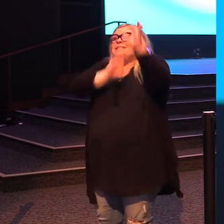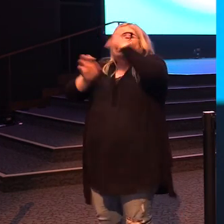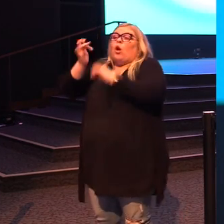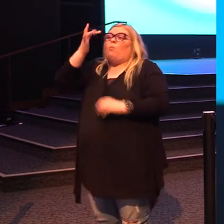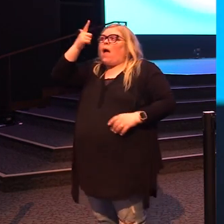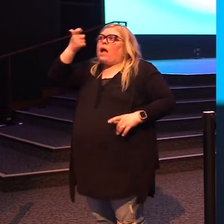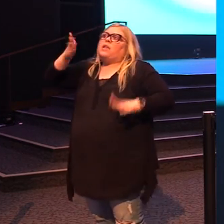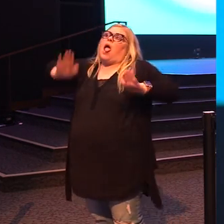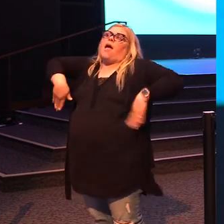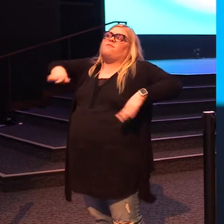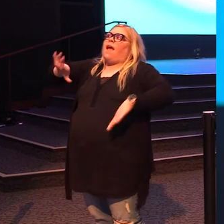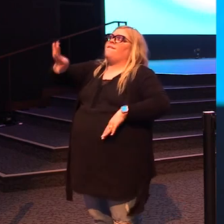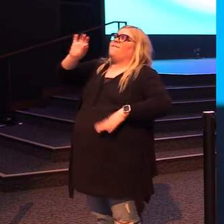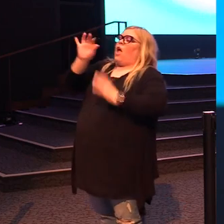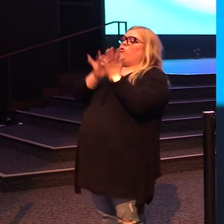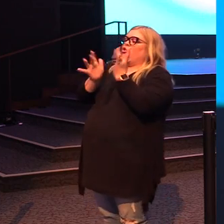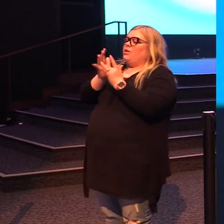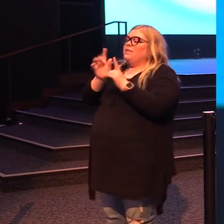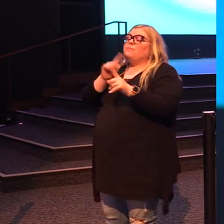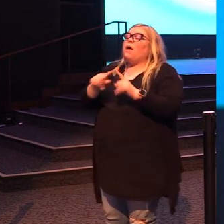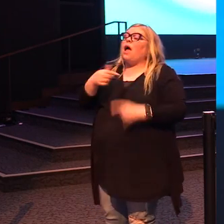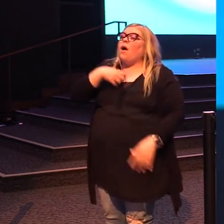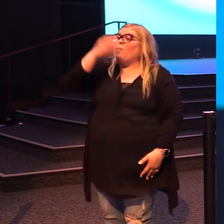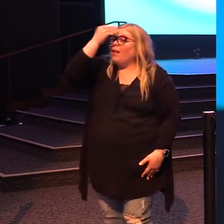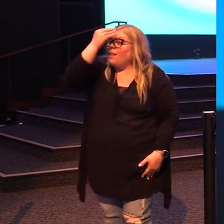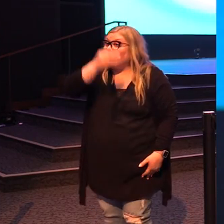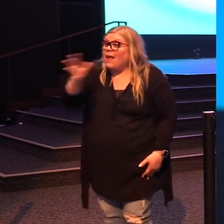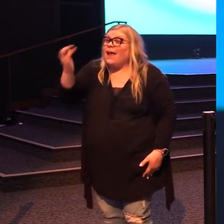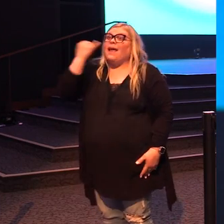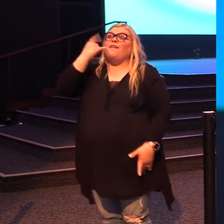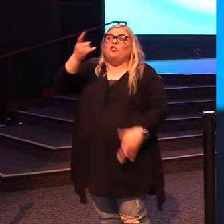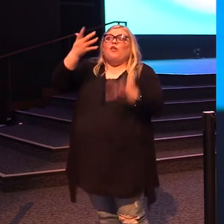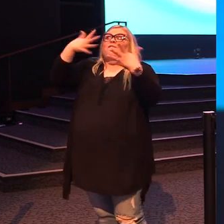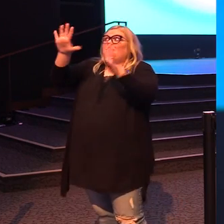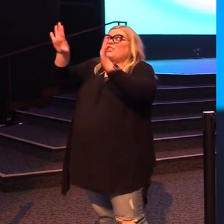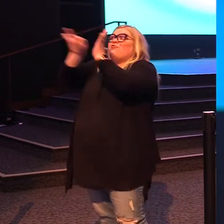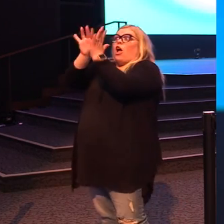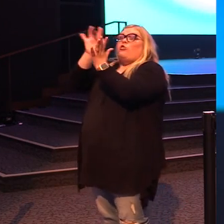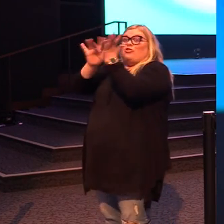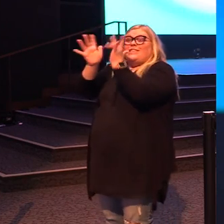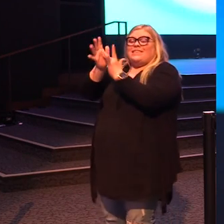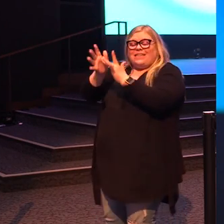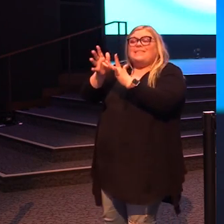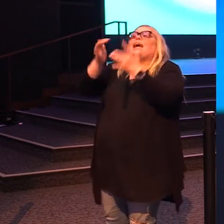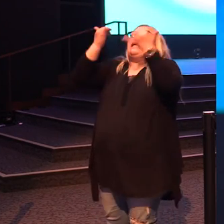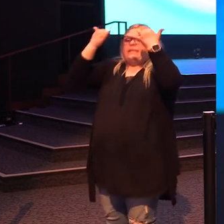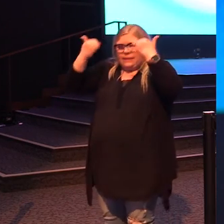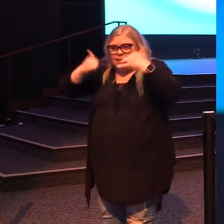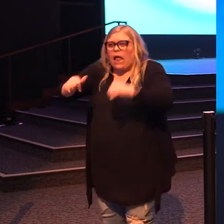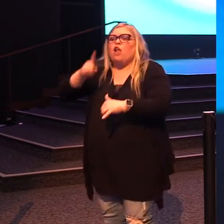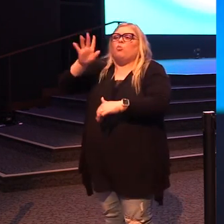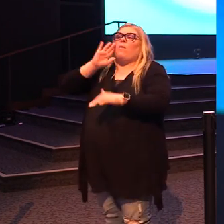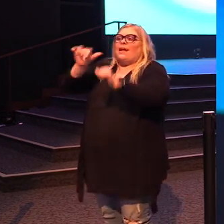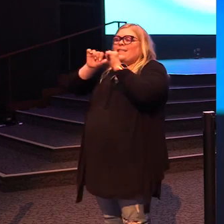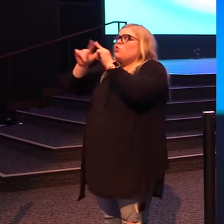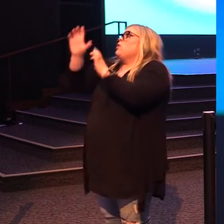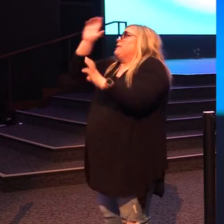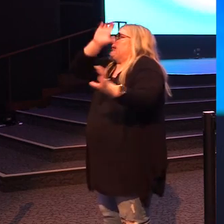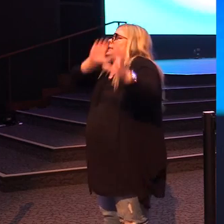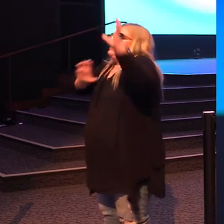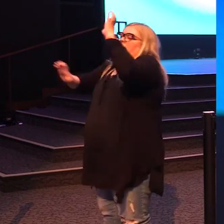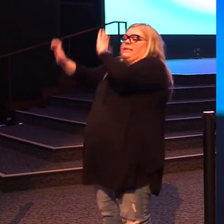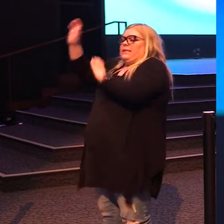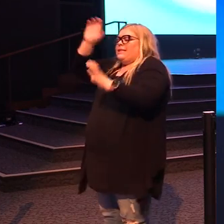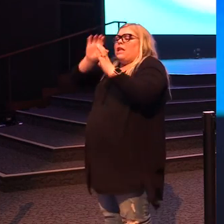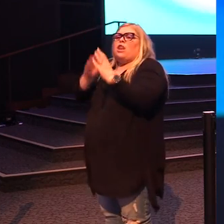Jesus. But I want to let you know that if you have found Jesus today, you still are a seeker. There is so much more